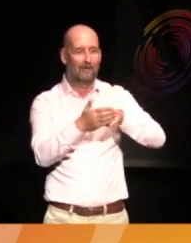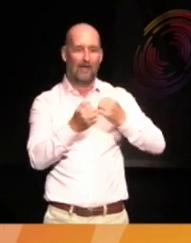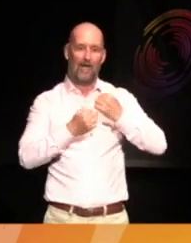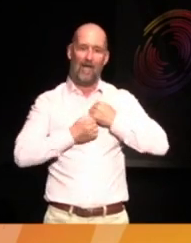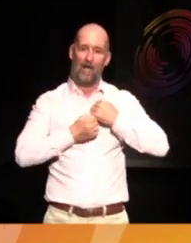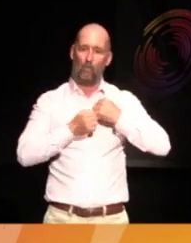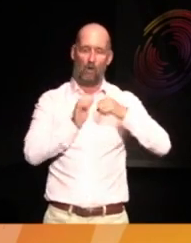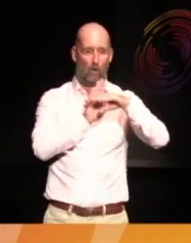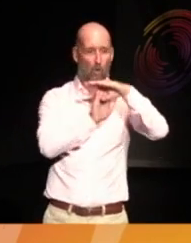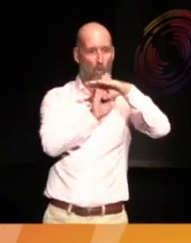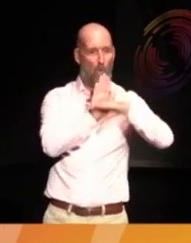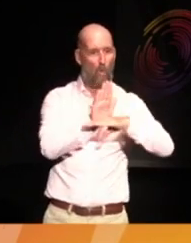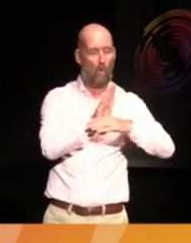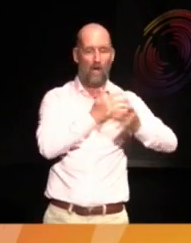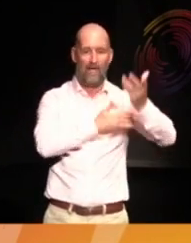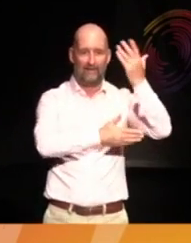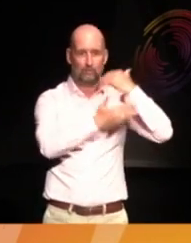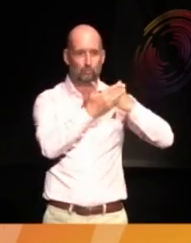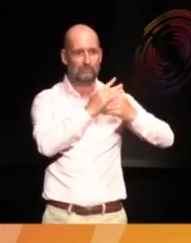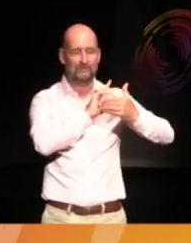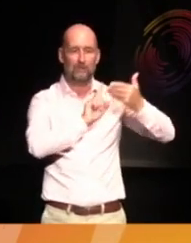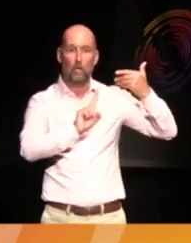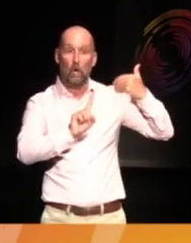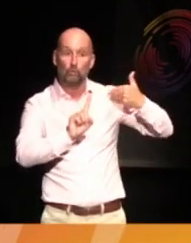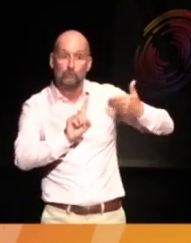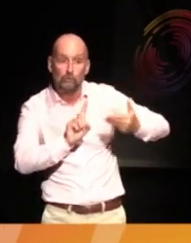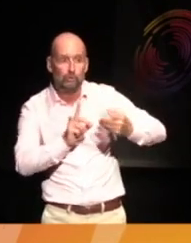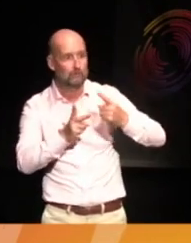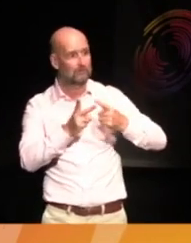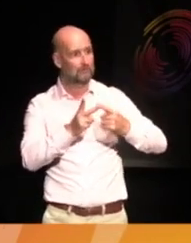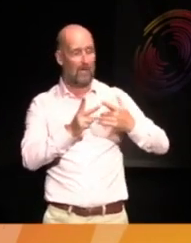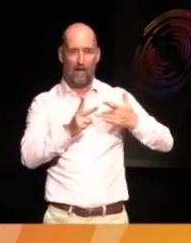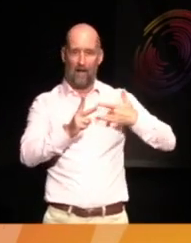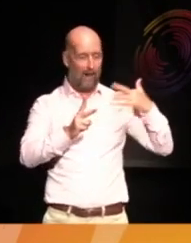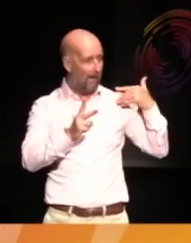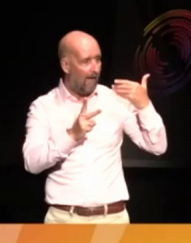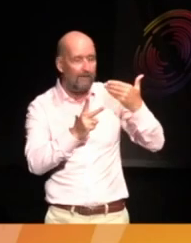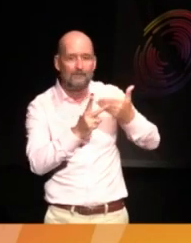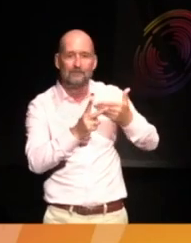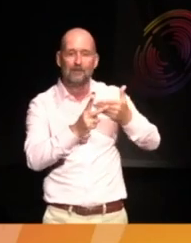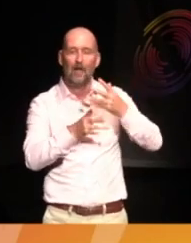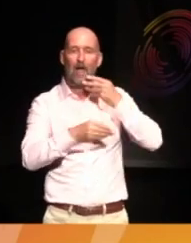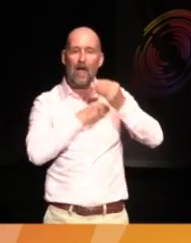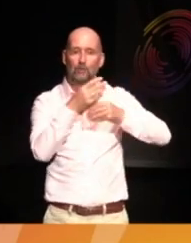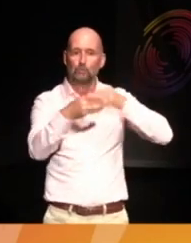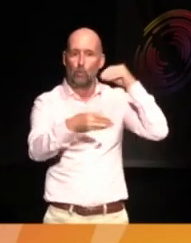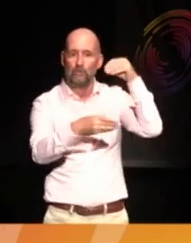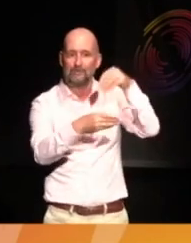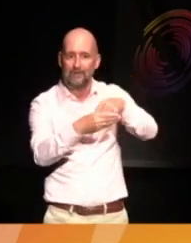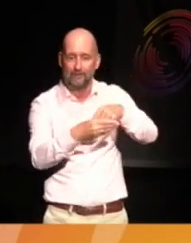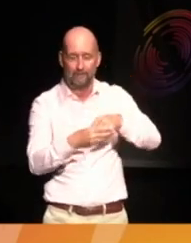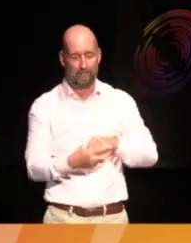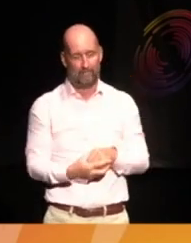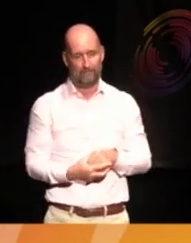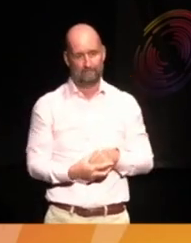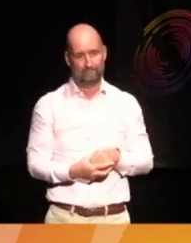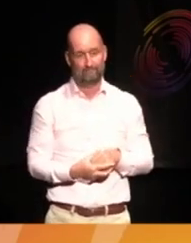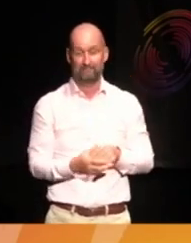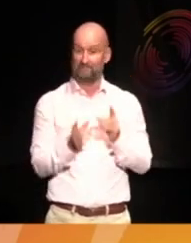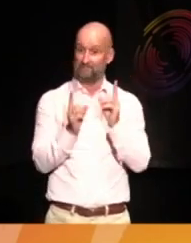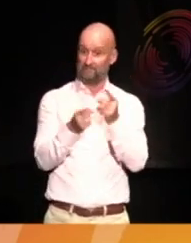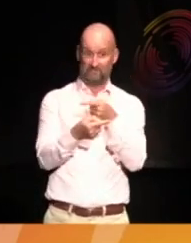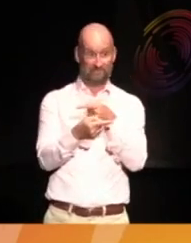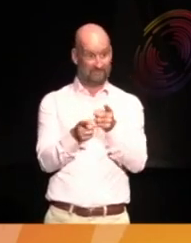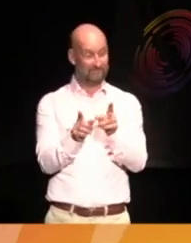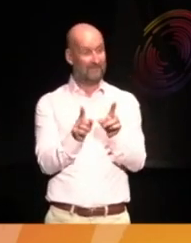our histories, our traditions, our livelihoods, our stories. And I think those of us